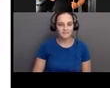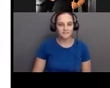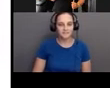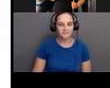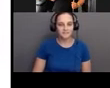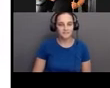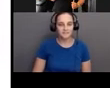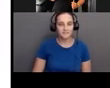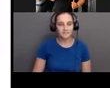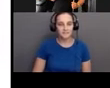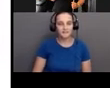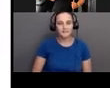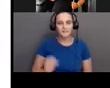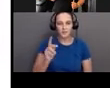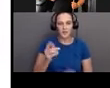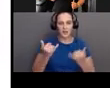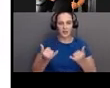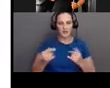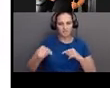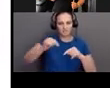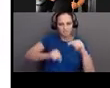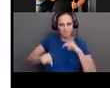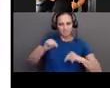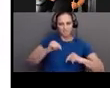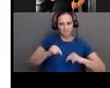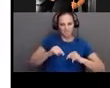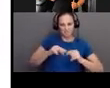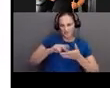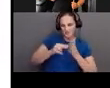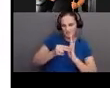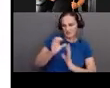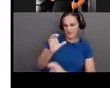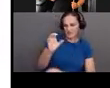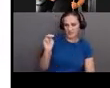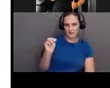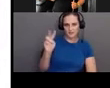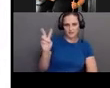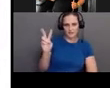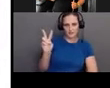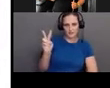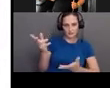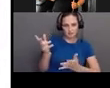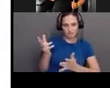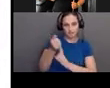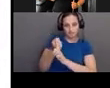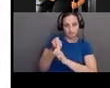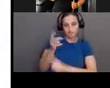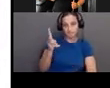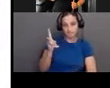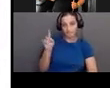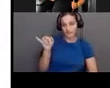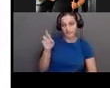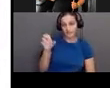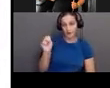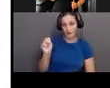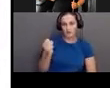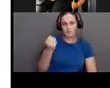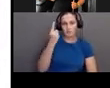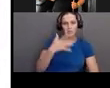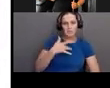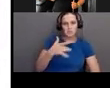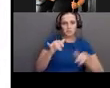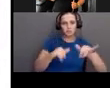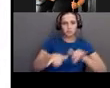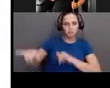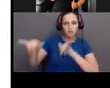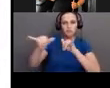So backing up a little bit to what is CMB. It's a virus. It's a very common virus. It's in the